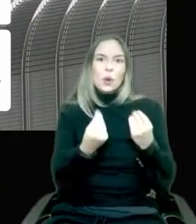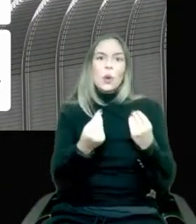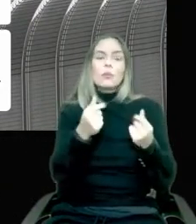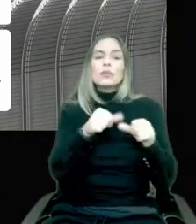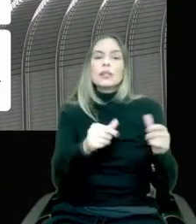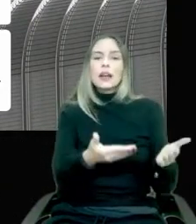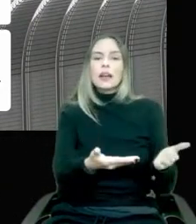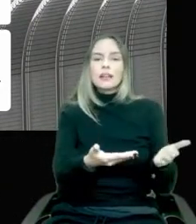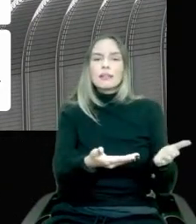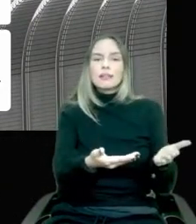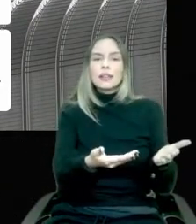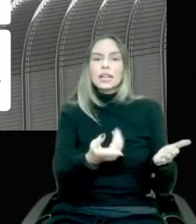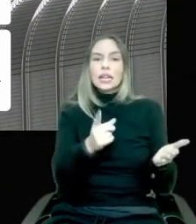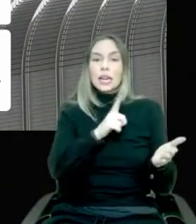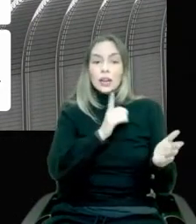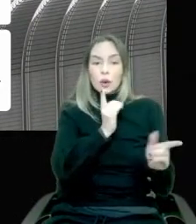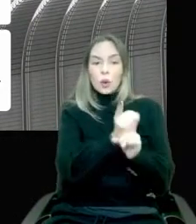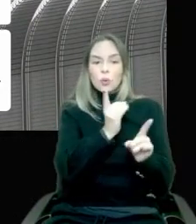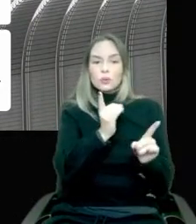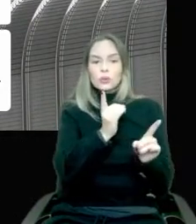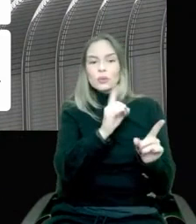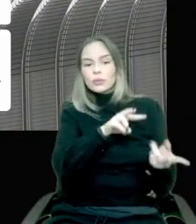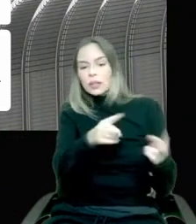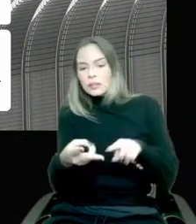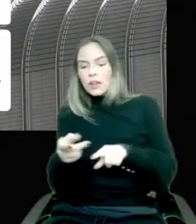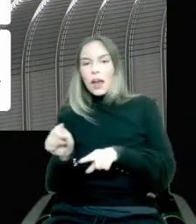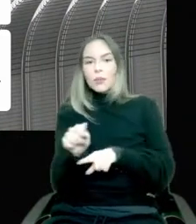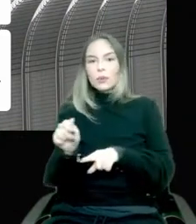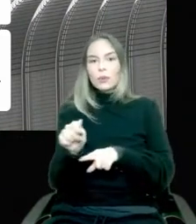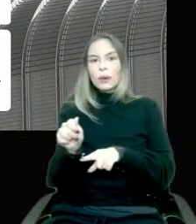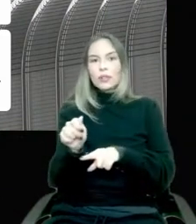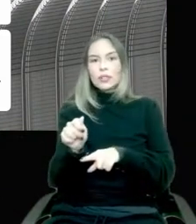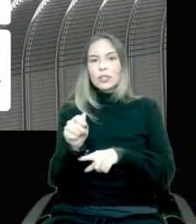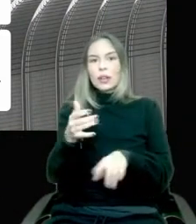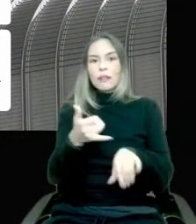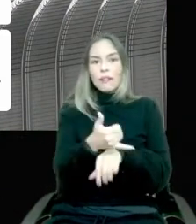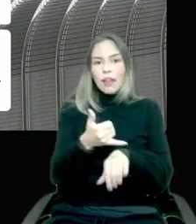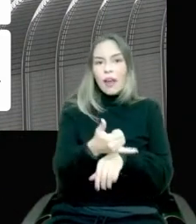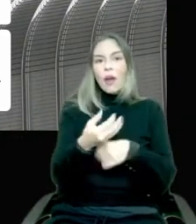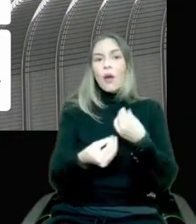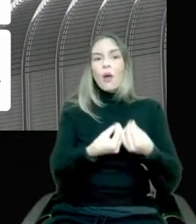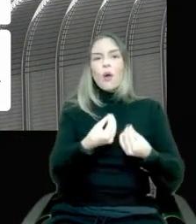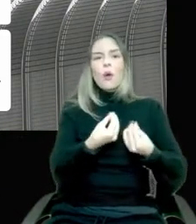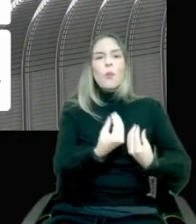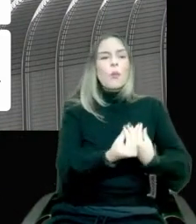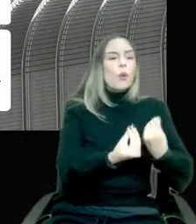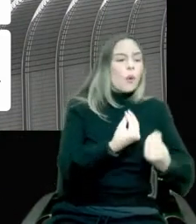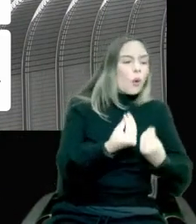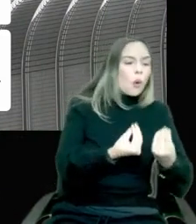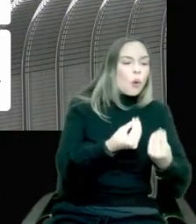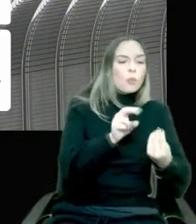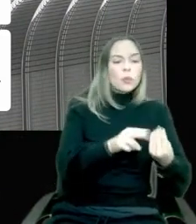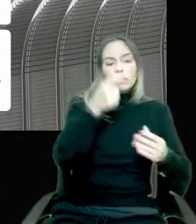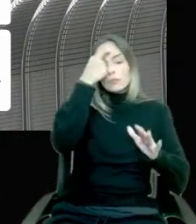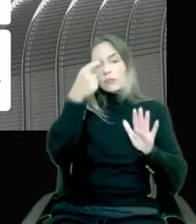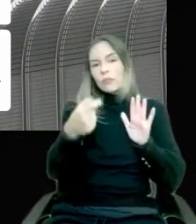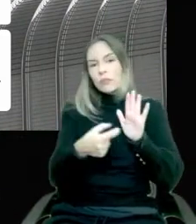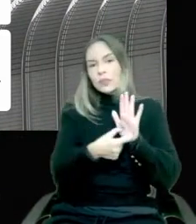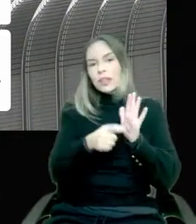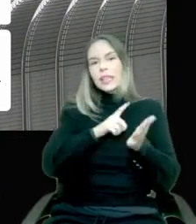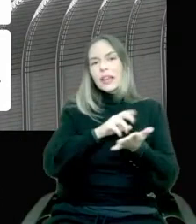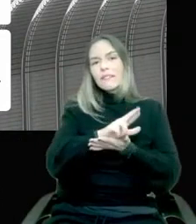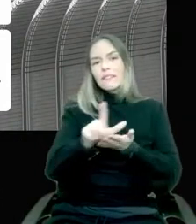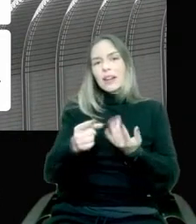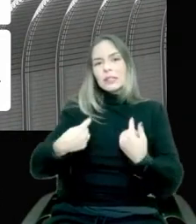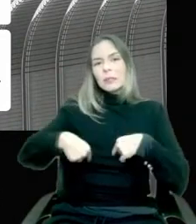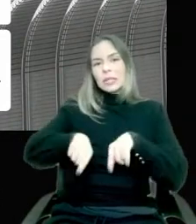a way to automate it, define the what and then less the how, which is AI. And there are plenty of partners, plenty of